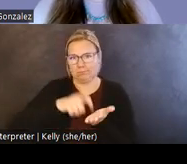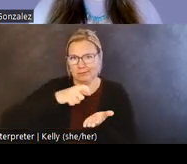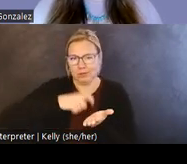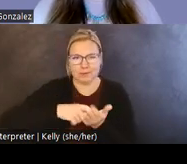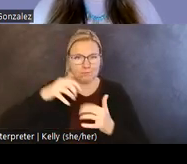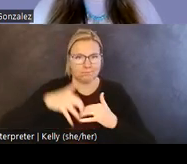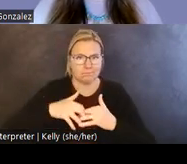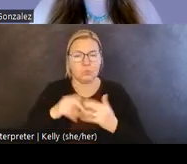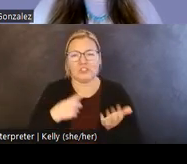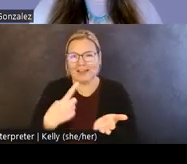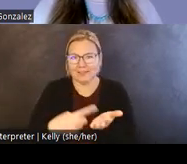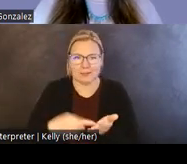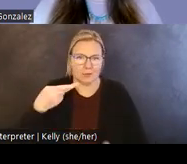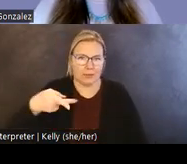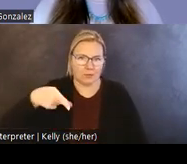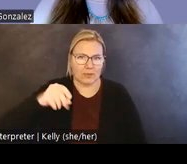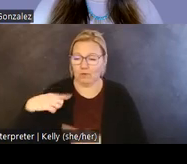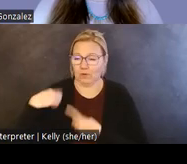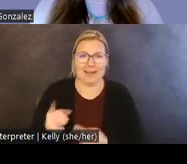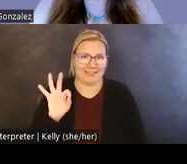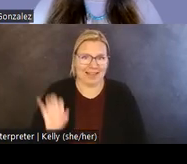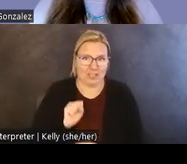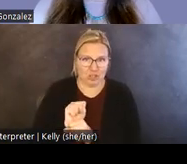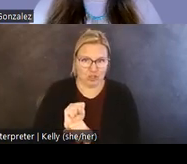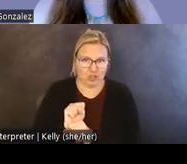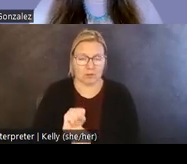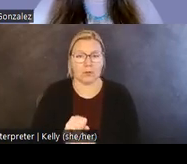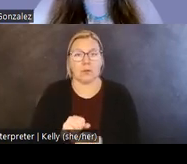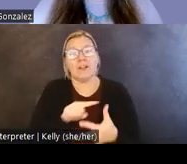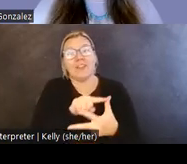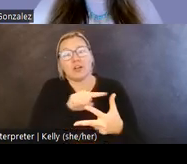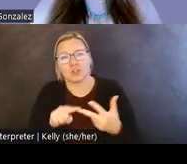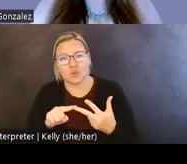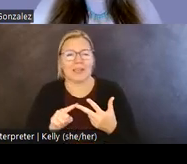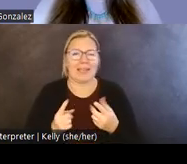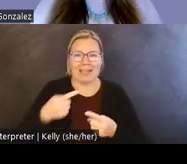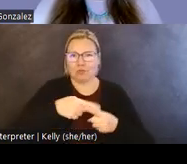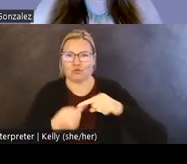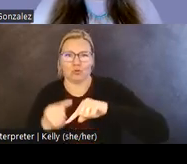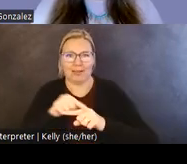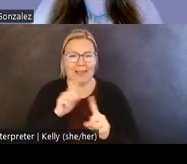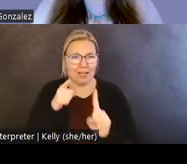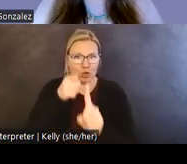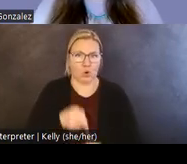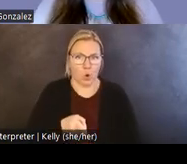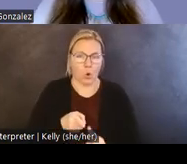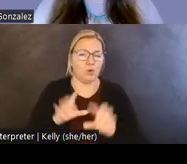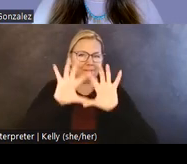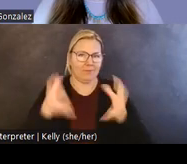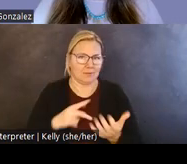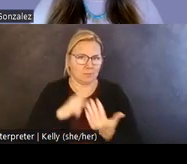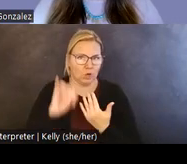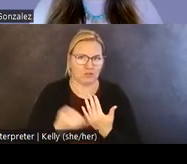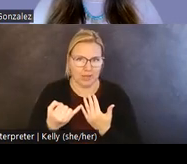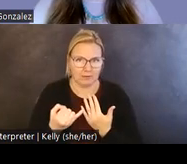historic preservation office for the past nine years. There's three interrelated capacity building goals of this overarching project.